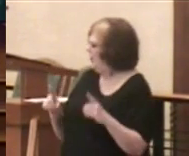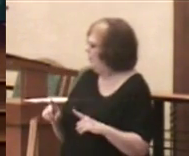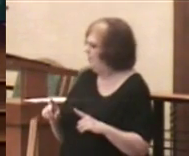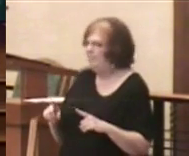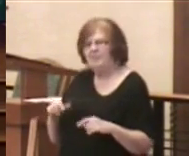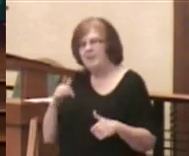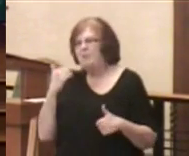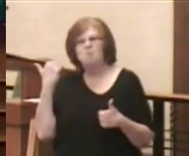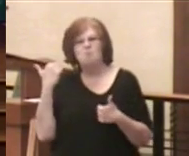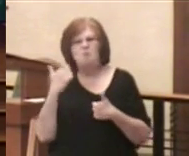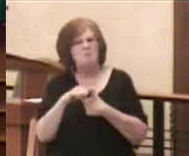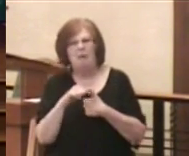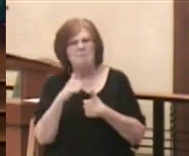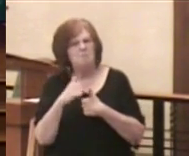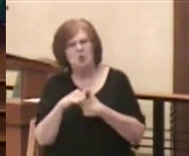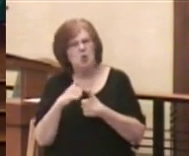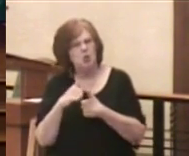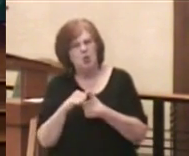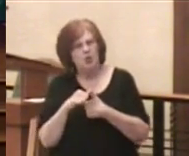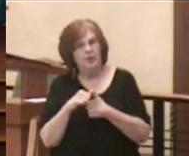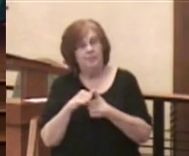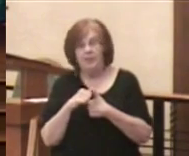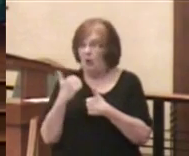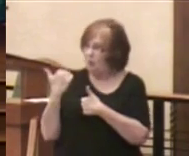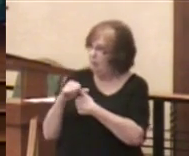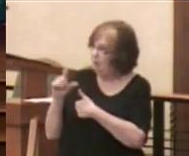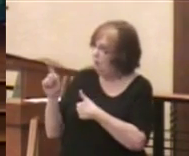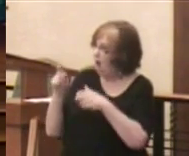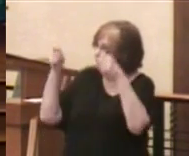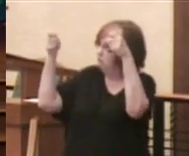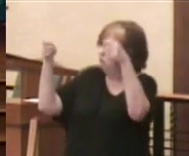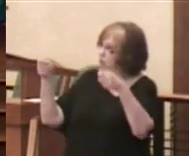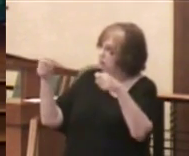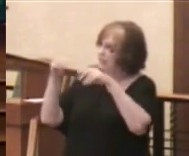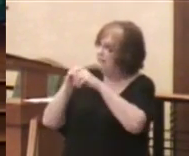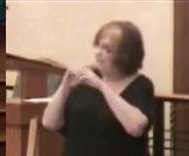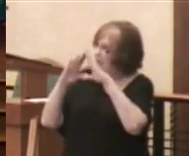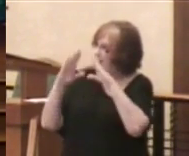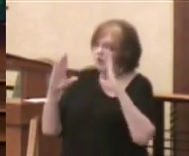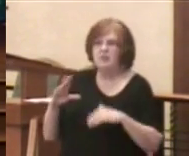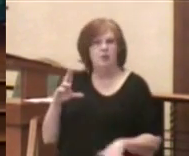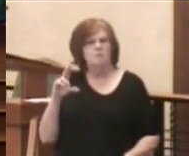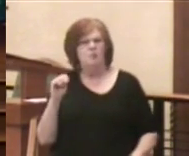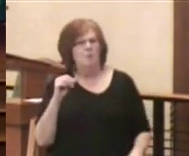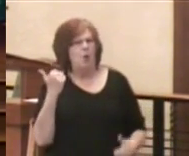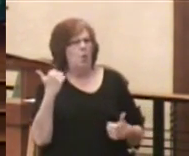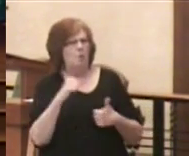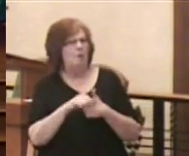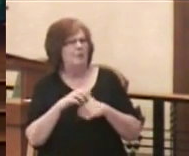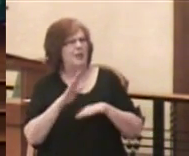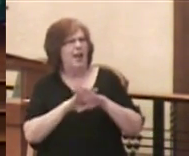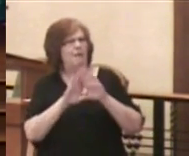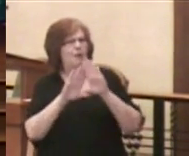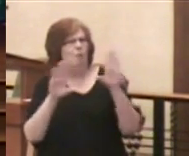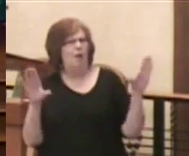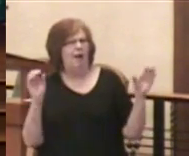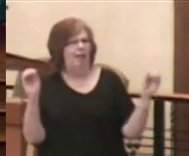I don't remember. Do you remember where it hung in Grandma's house? No, I don't even remember it on the wall.